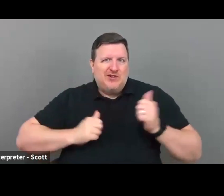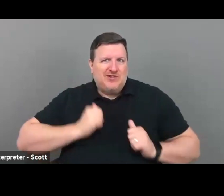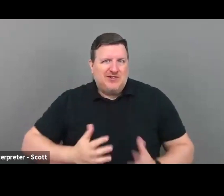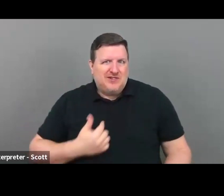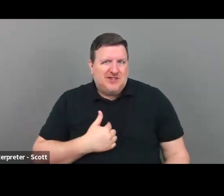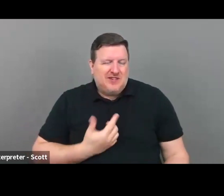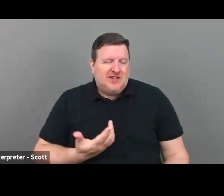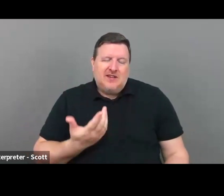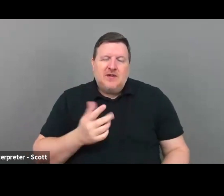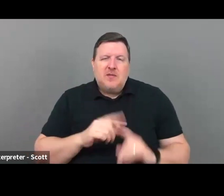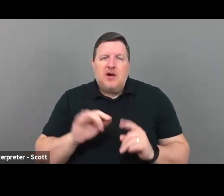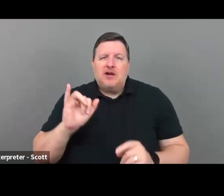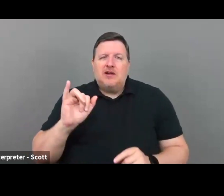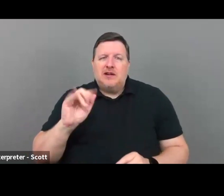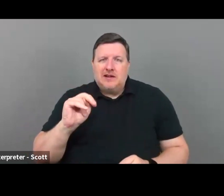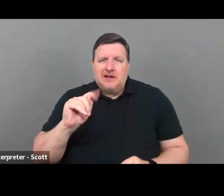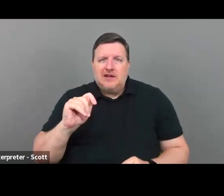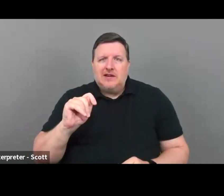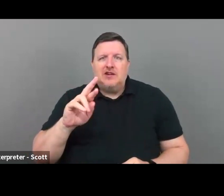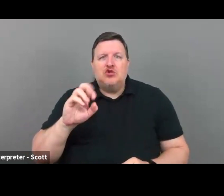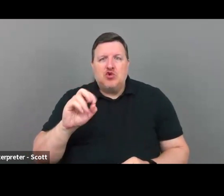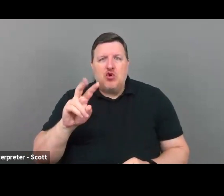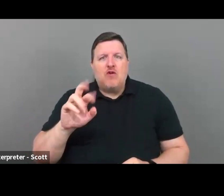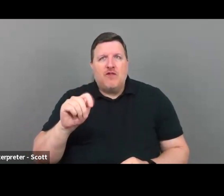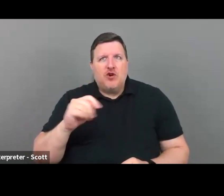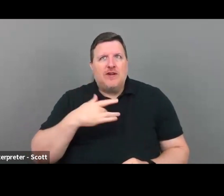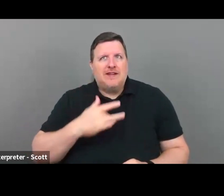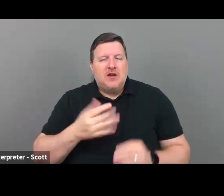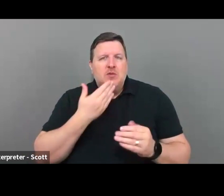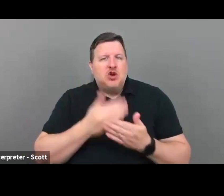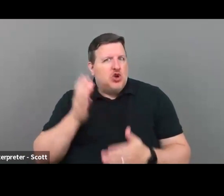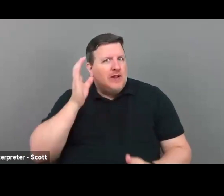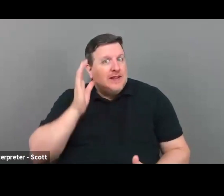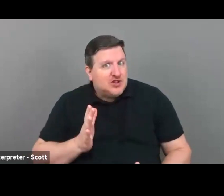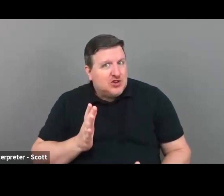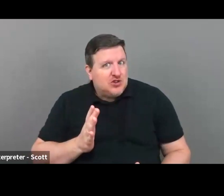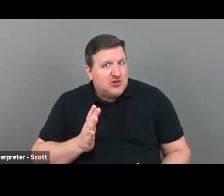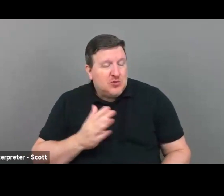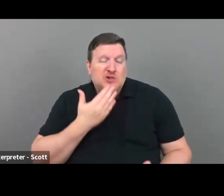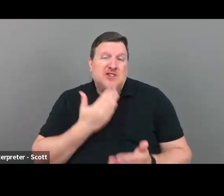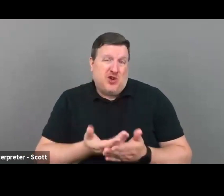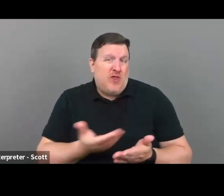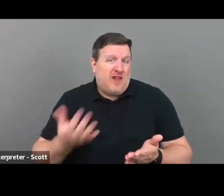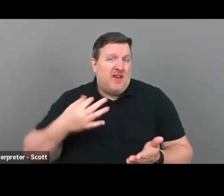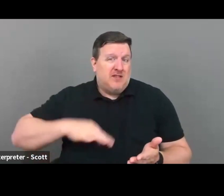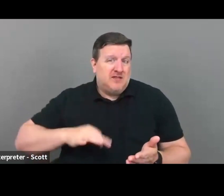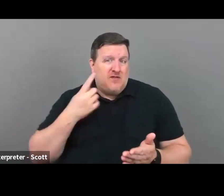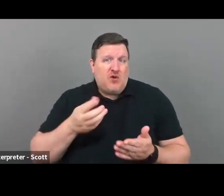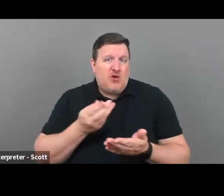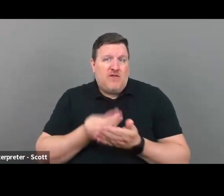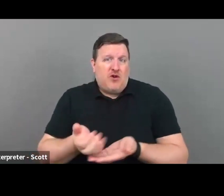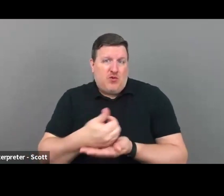I think introverts tend to listen more, which is a good thing as a fundraiser. Uh,